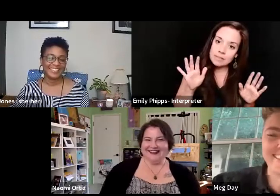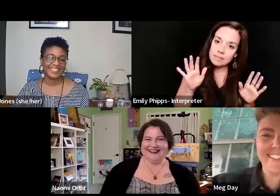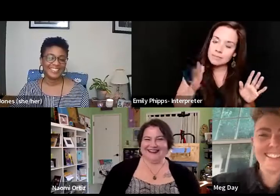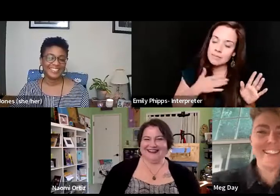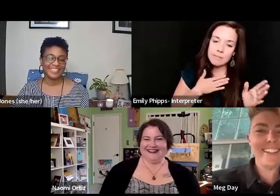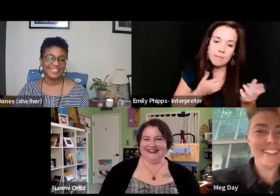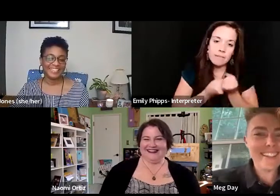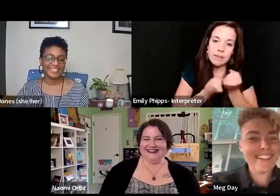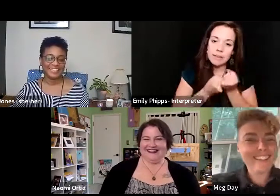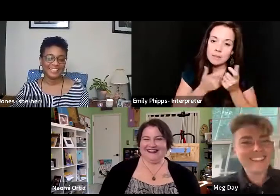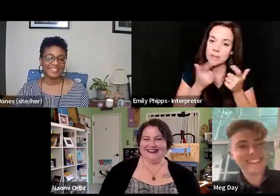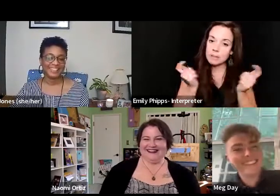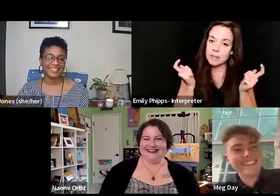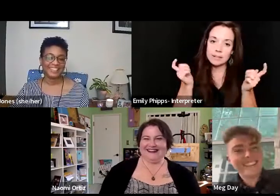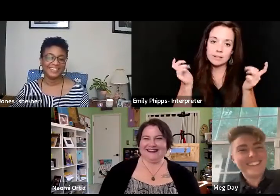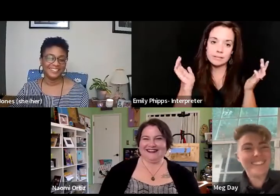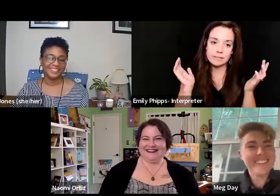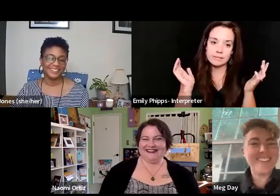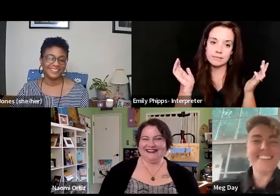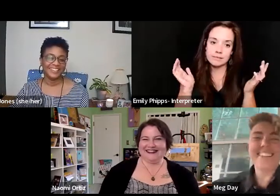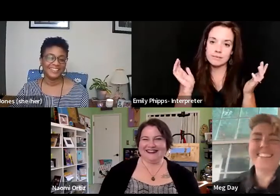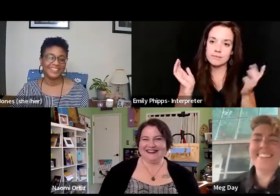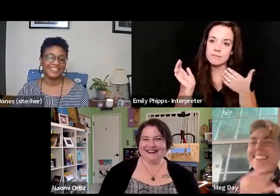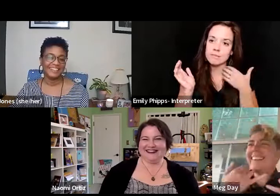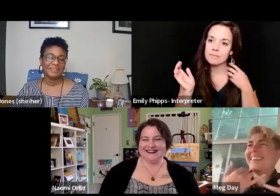big. Yeah.